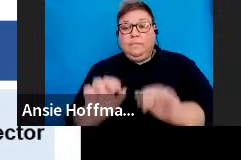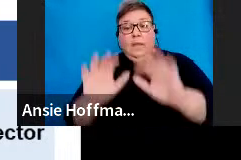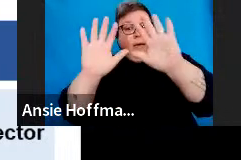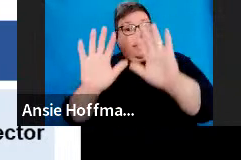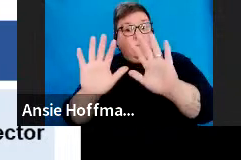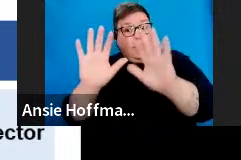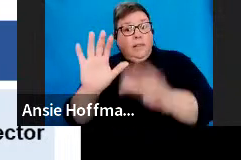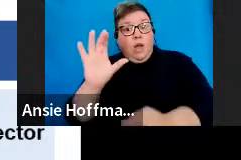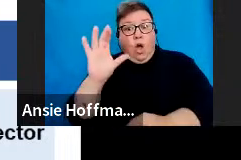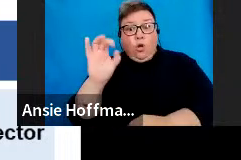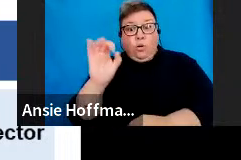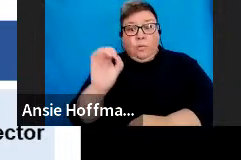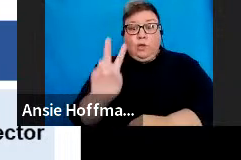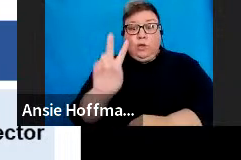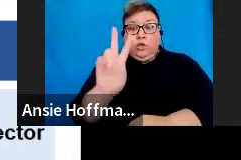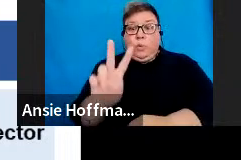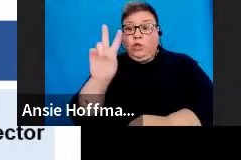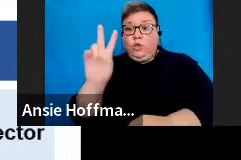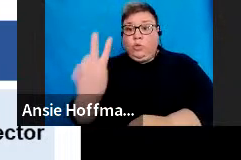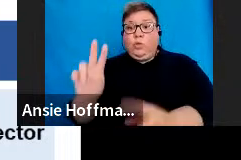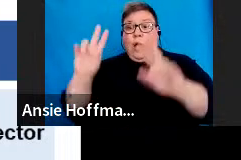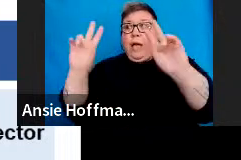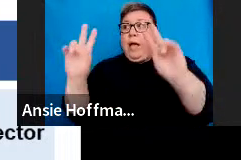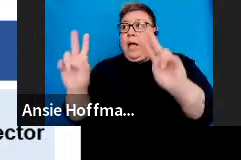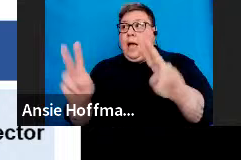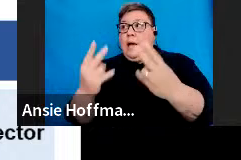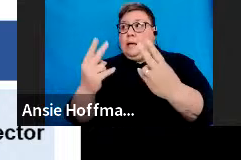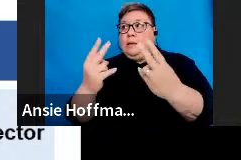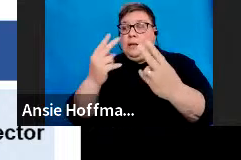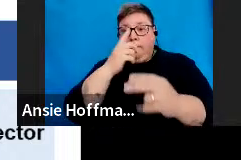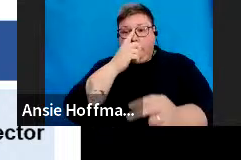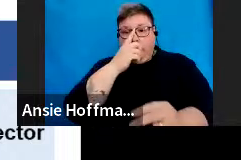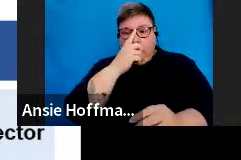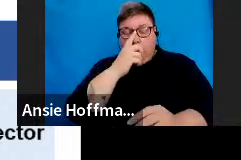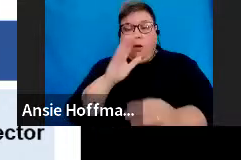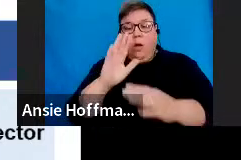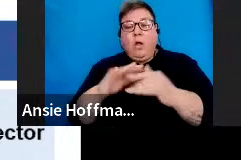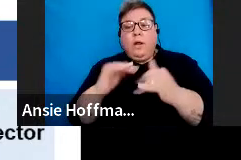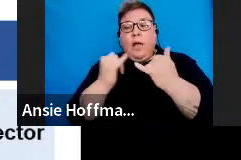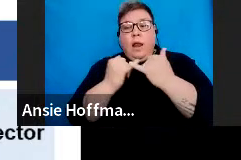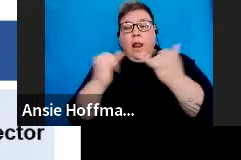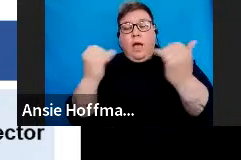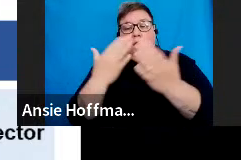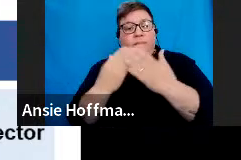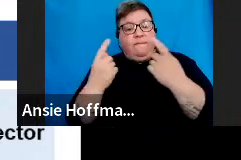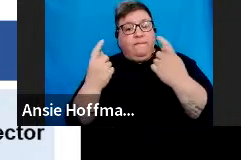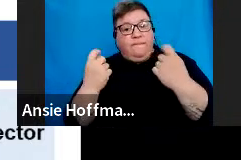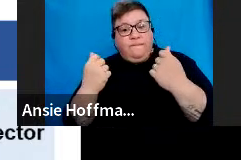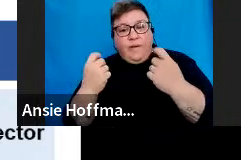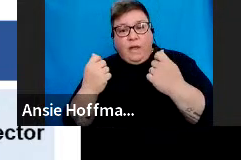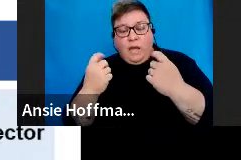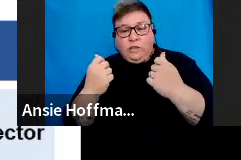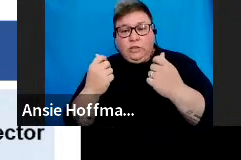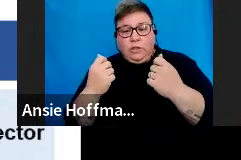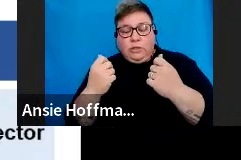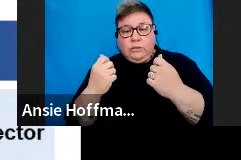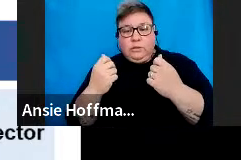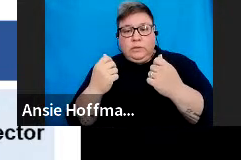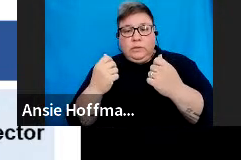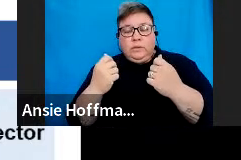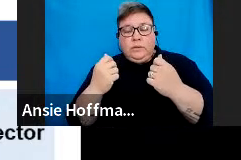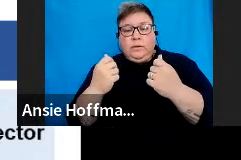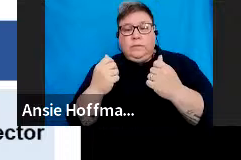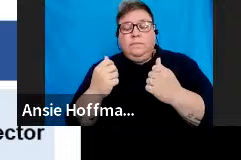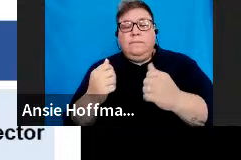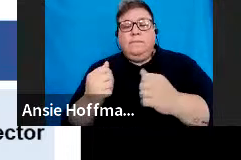2022 is update on tax directive enhancements in line with the financial sector, contact authority,